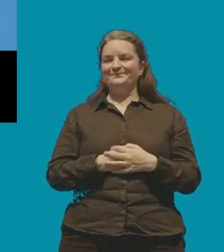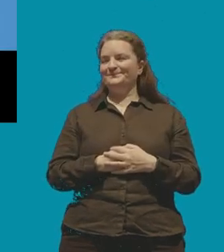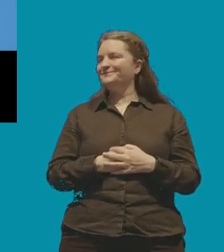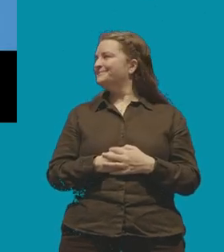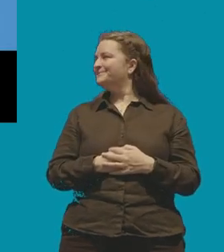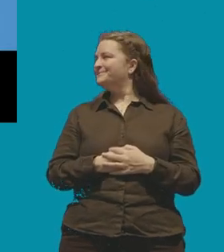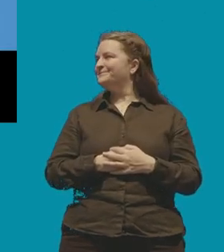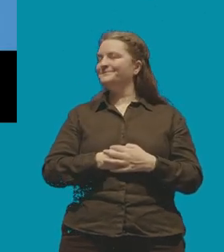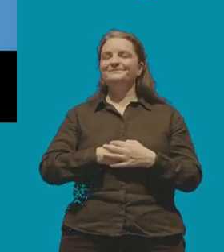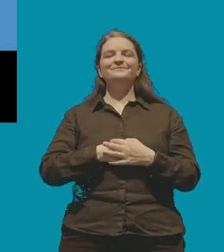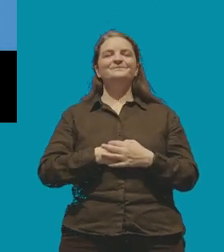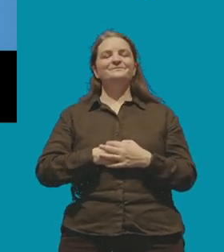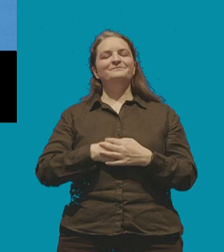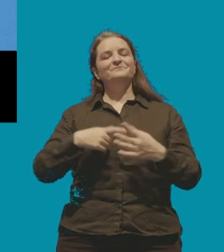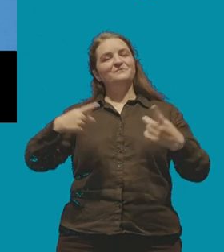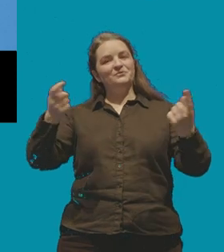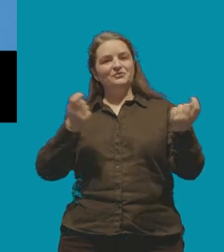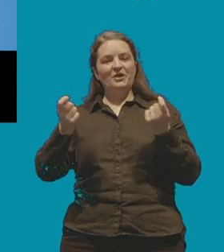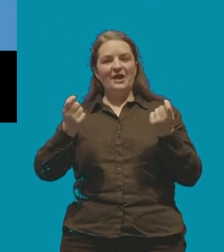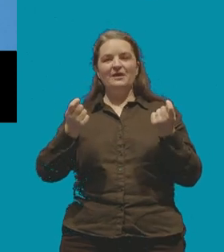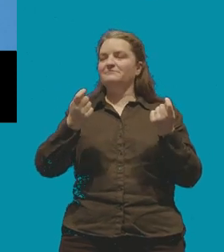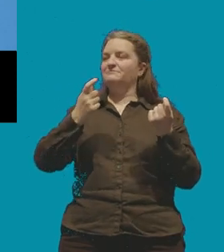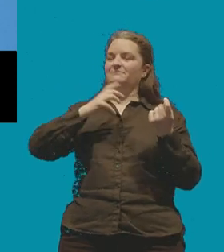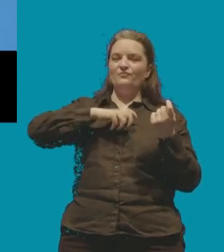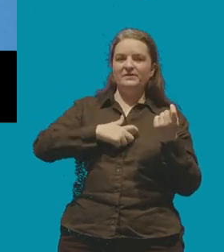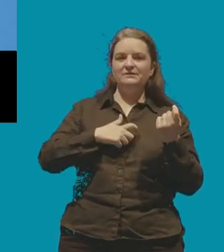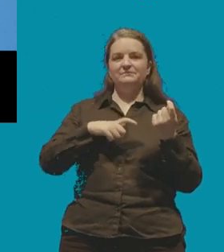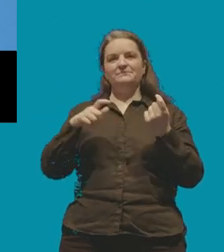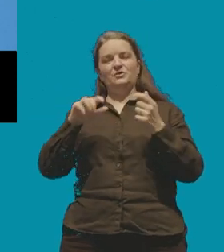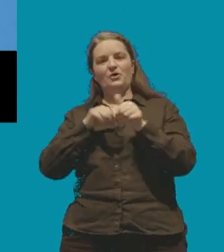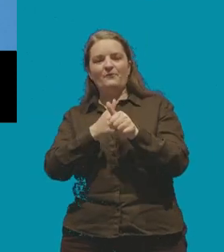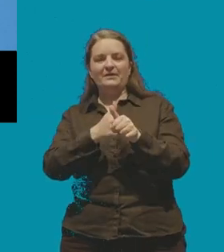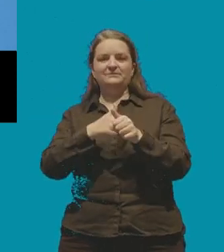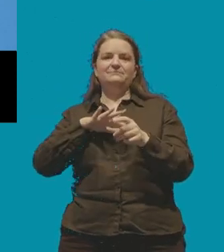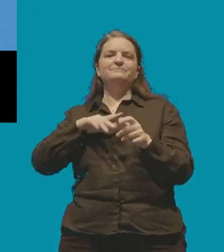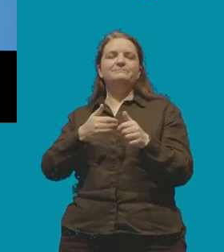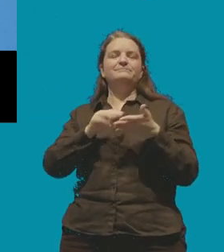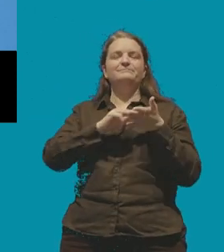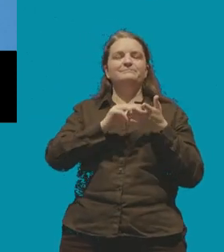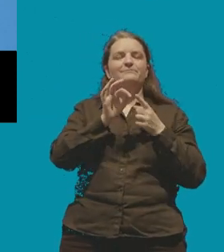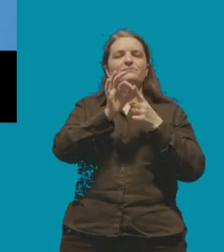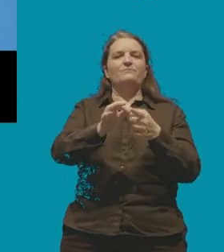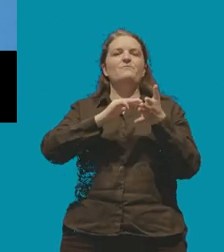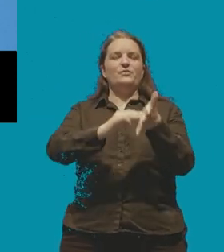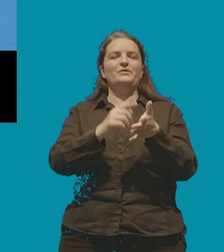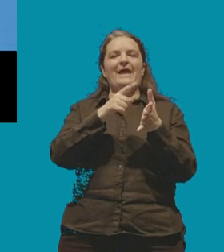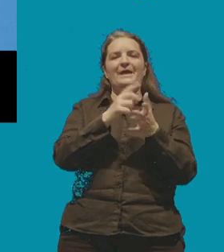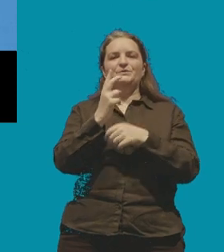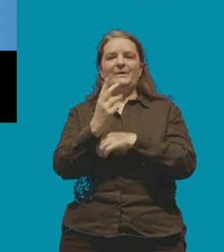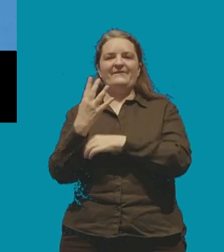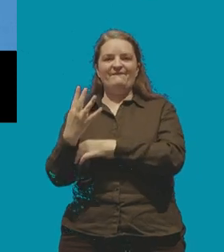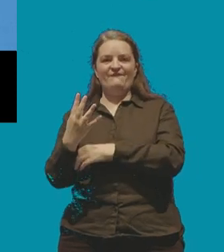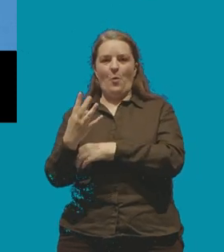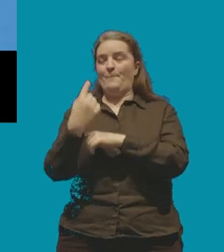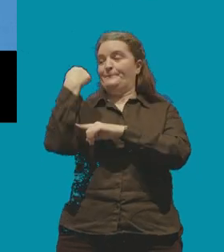conference comrades Paul O'Connor on behalf of National Executive Committee to move motion 824 comrades on the